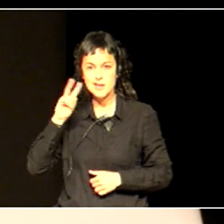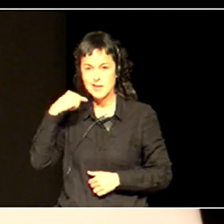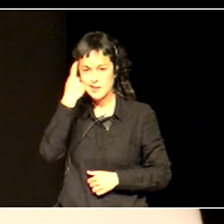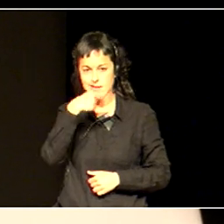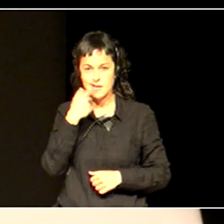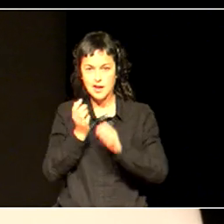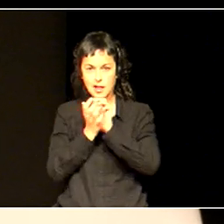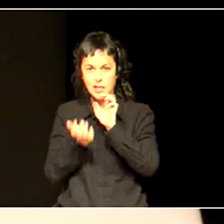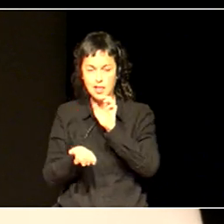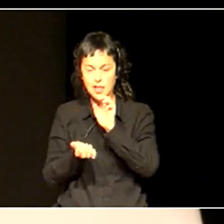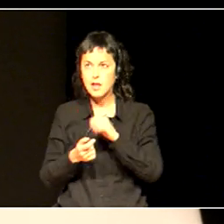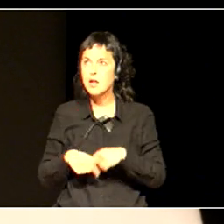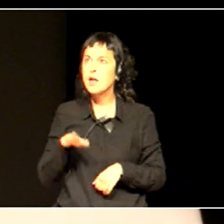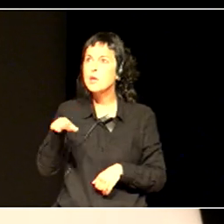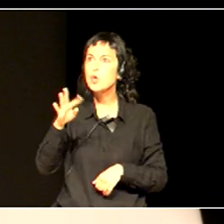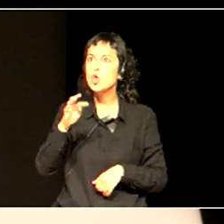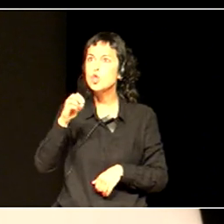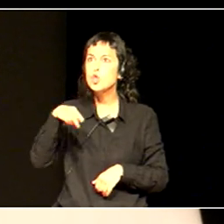I said, yes. He said,